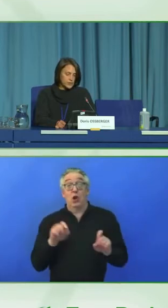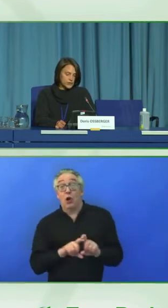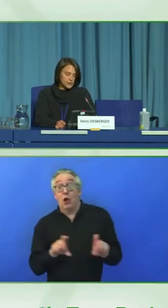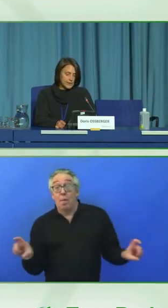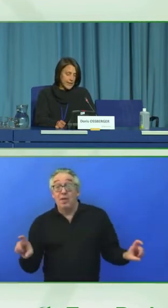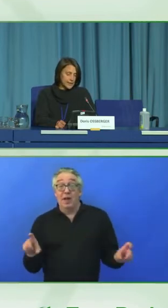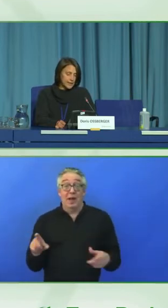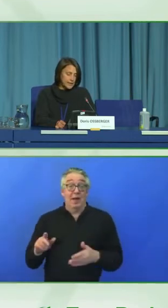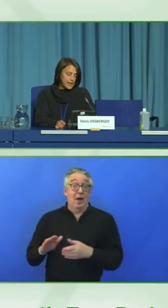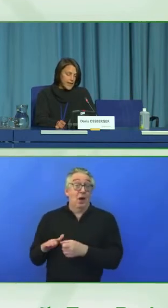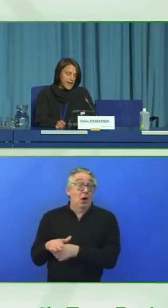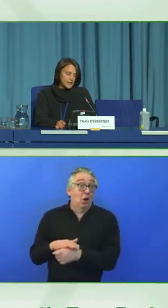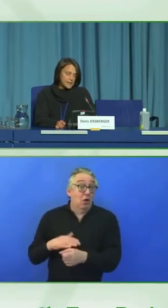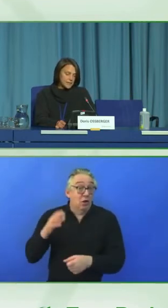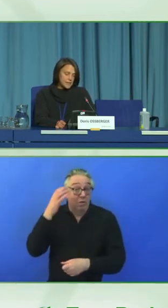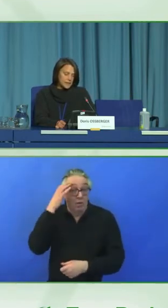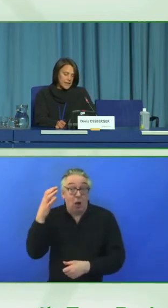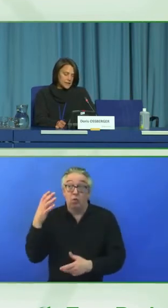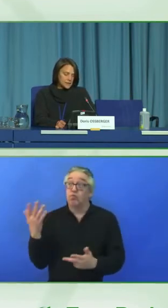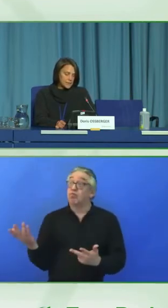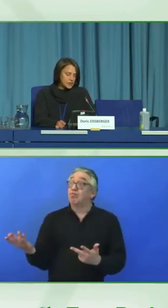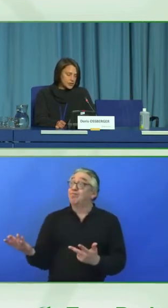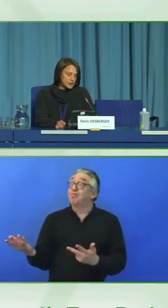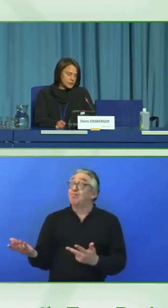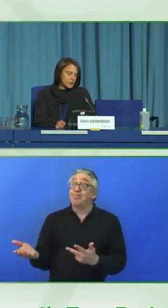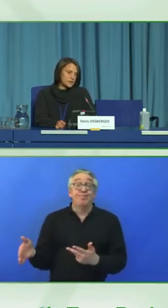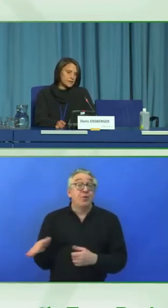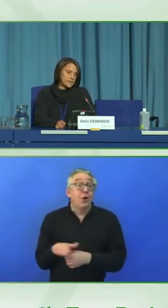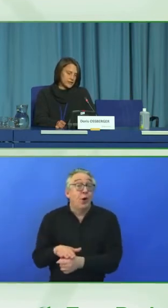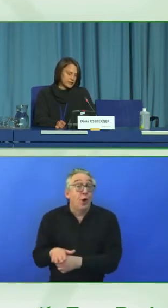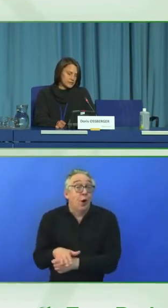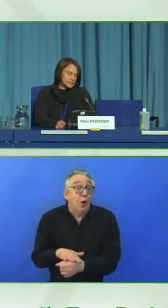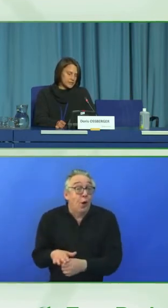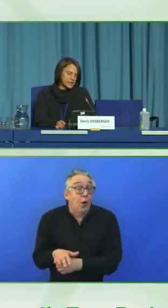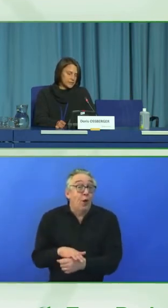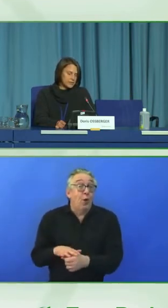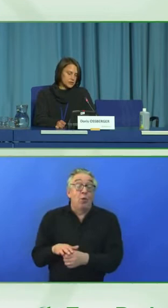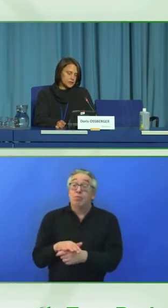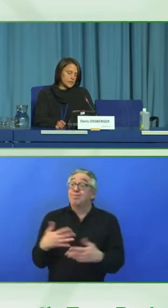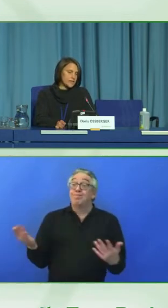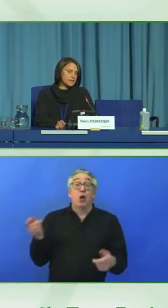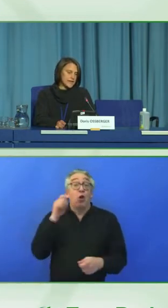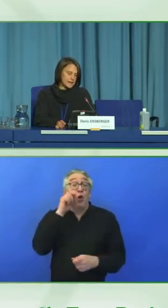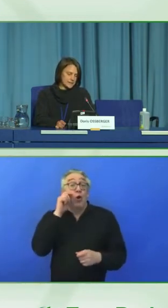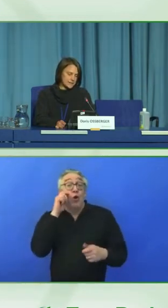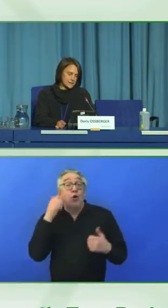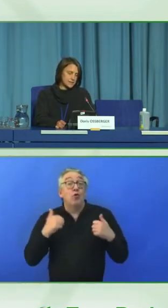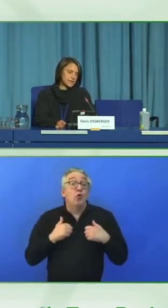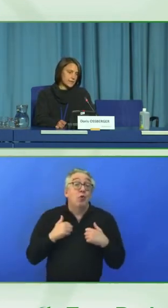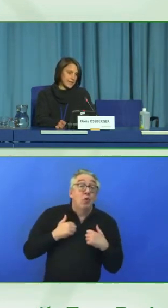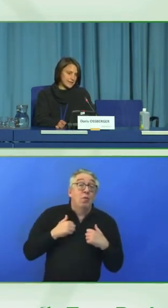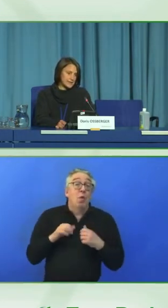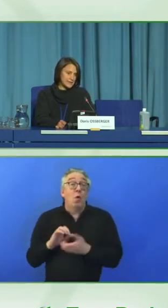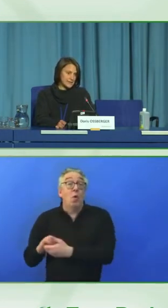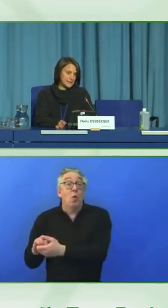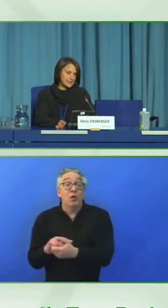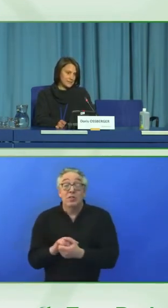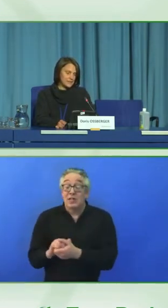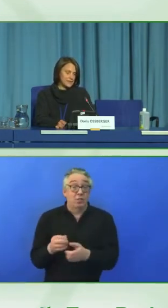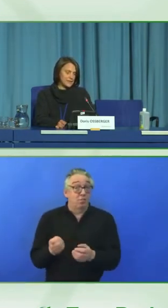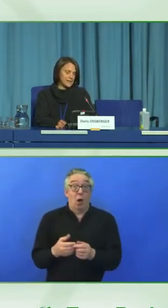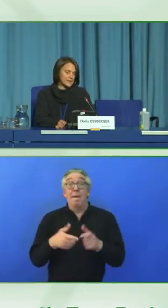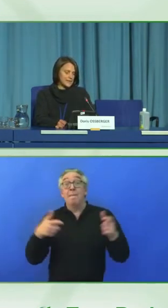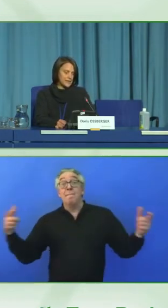and tourism regions alike, and it can be applied individually to organizations and subdivisions of any size and complexity.